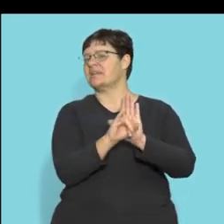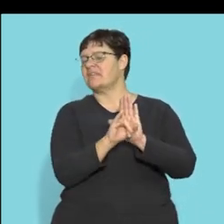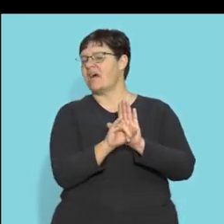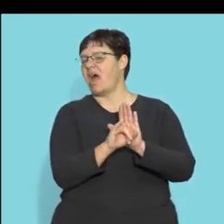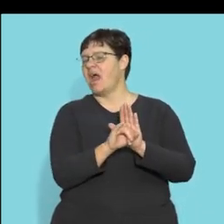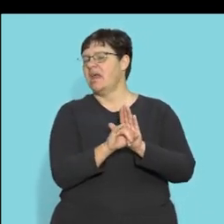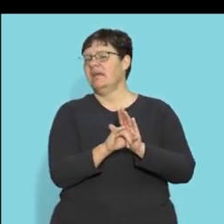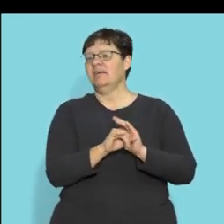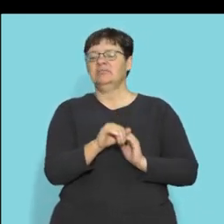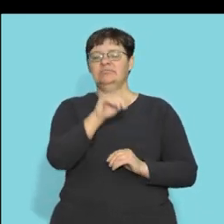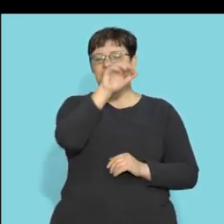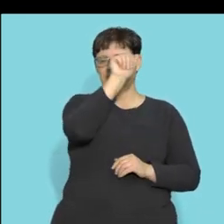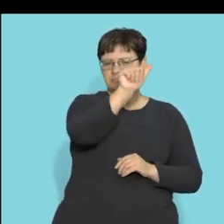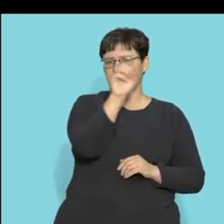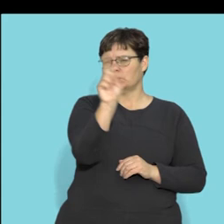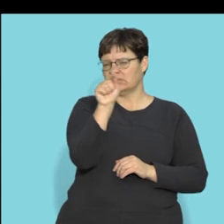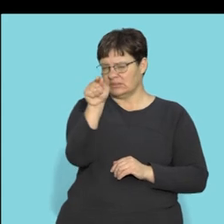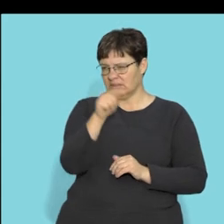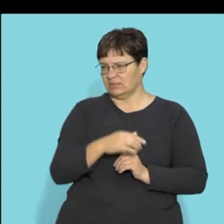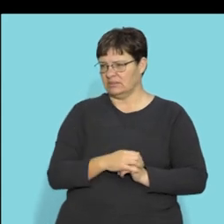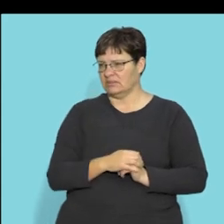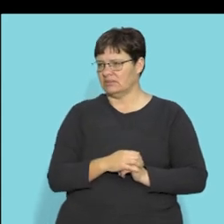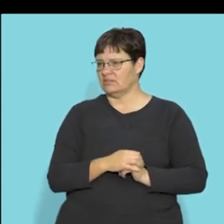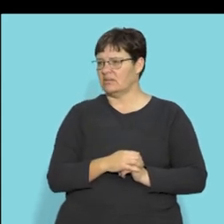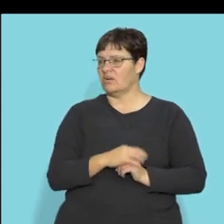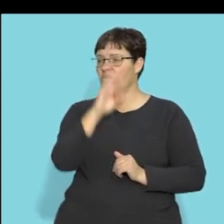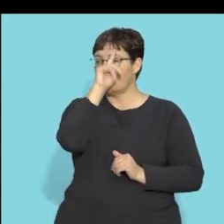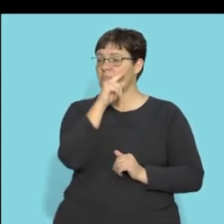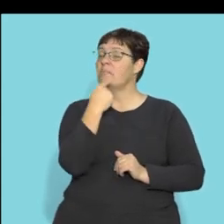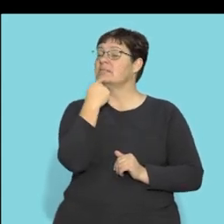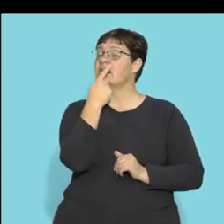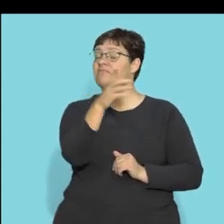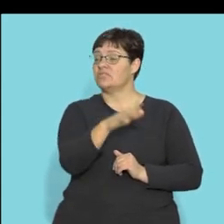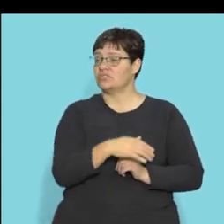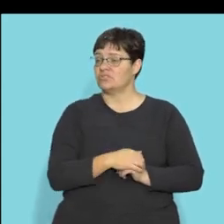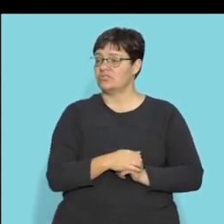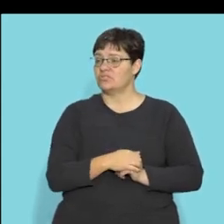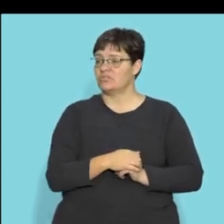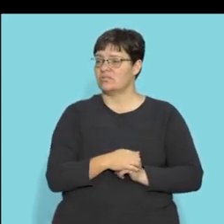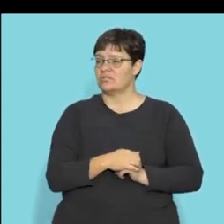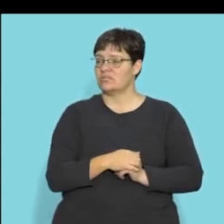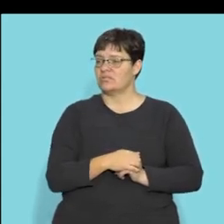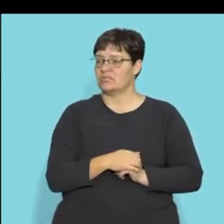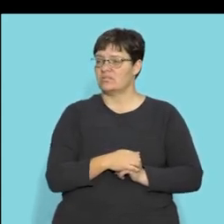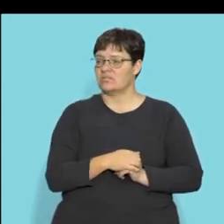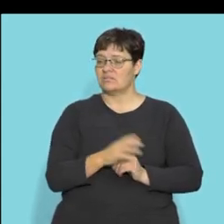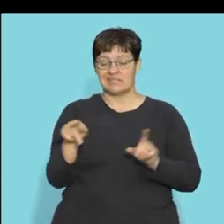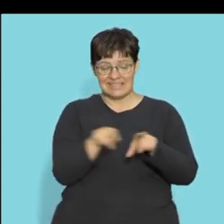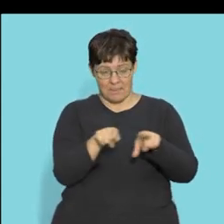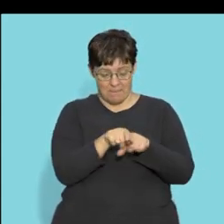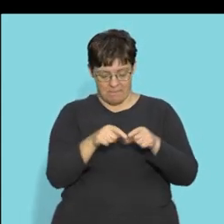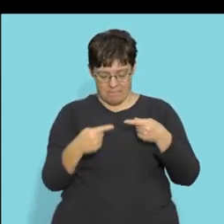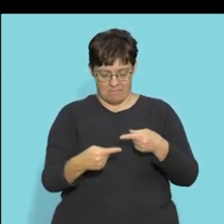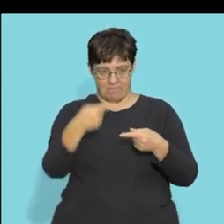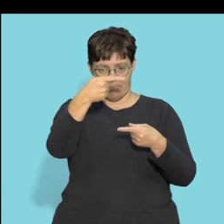identify part a now remember what i told you what when you do have a